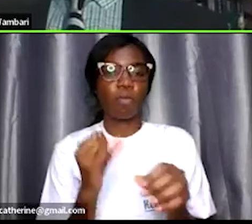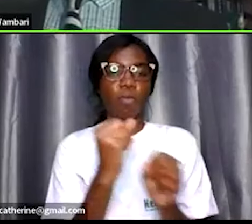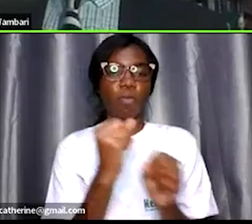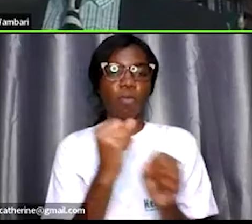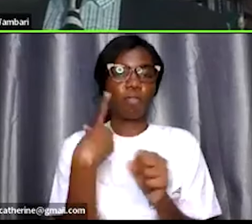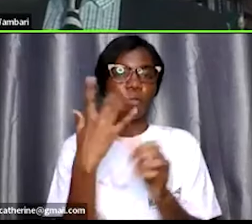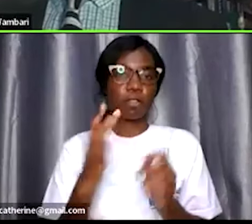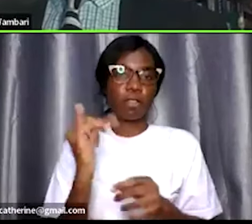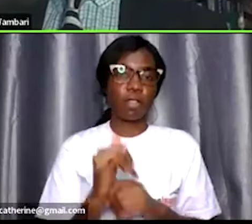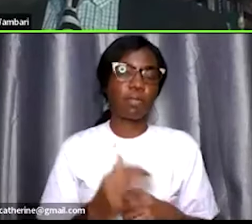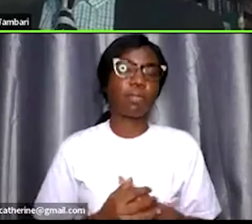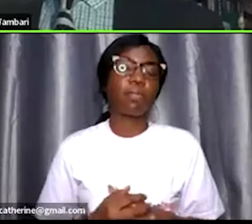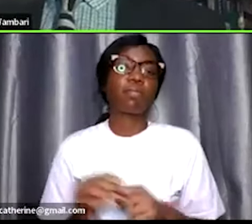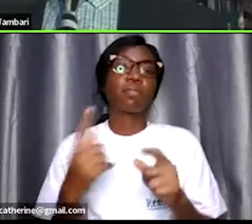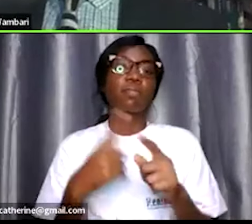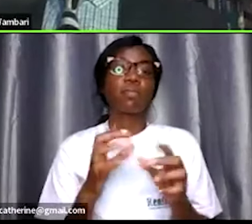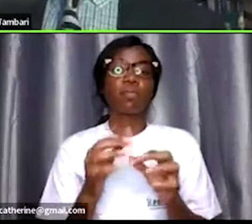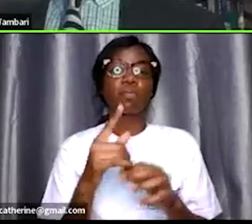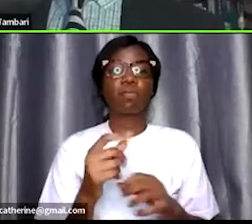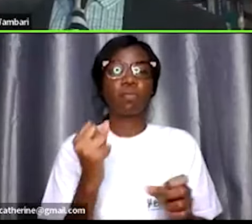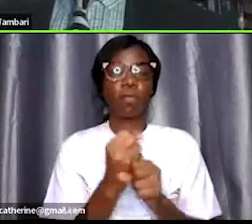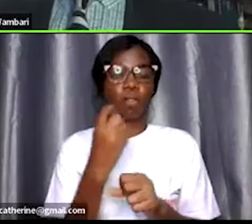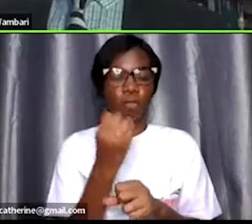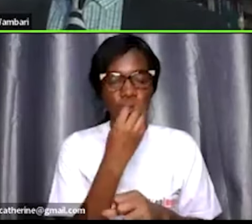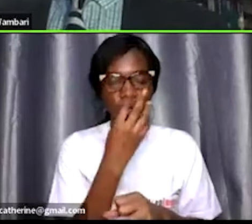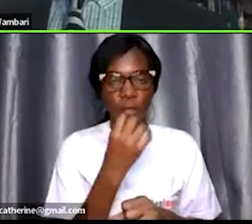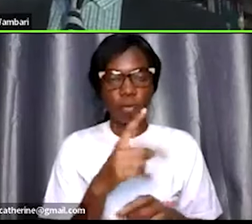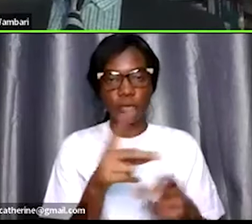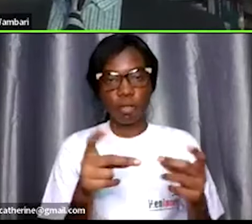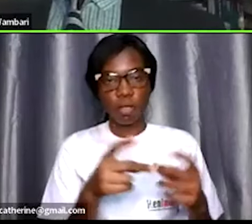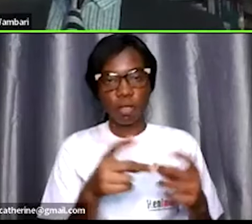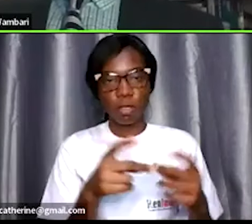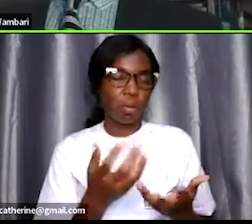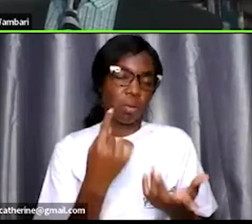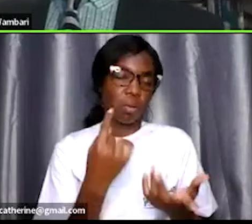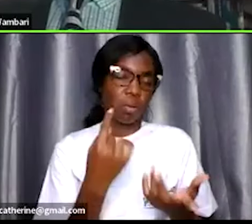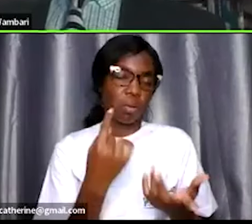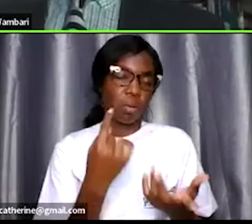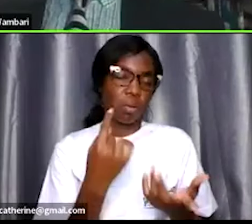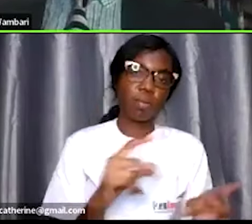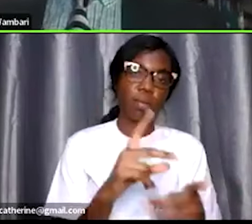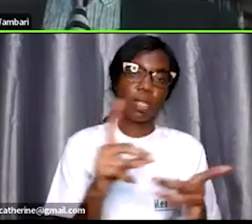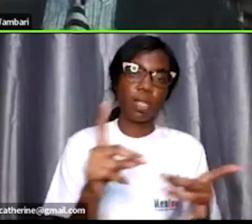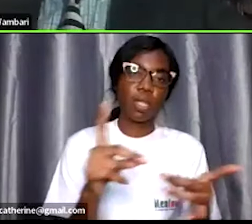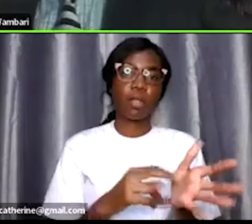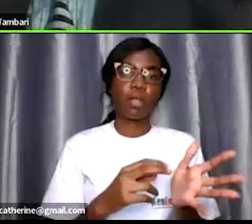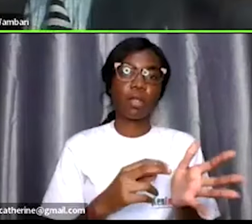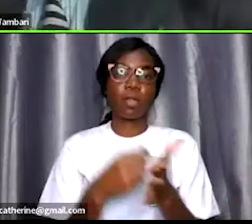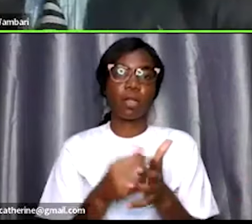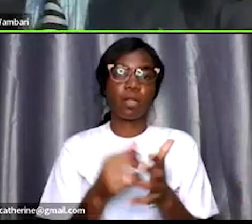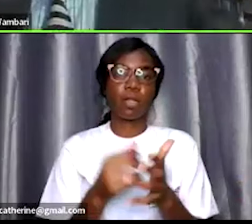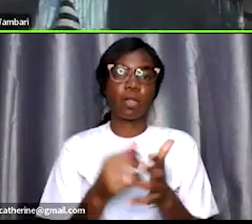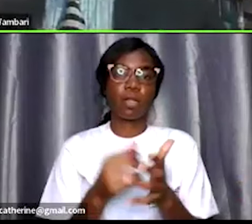person if you're working for flower factory or bakery uh company they will be paying you 10.42